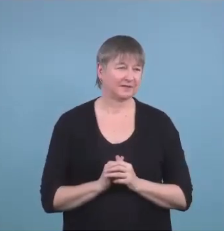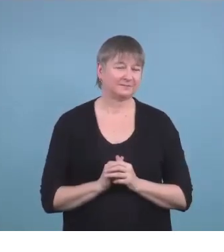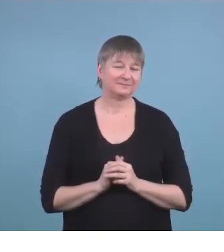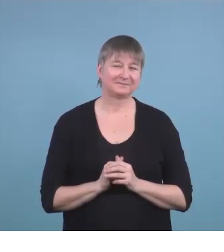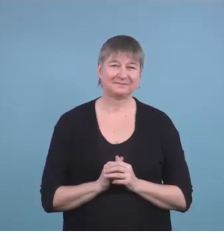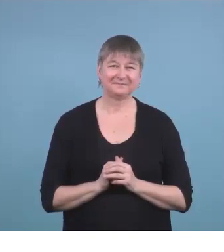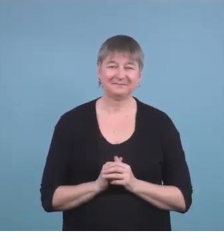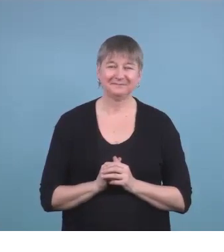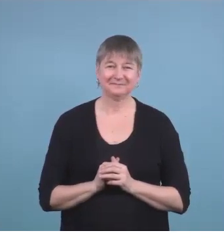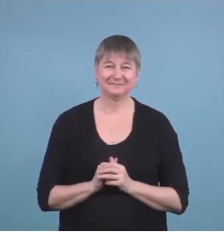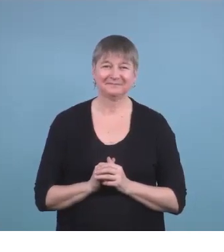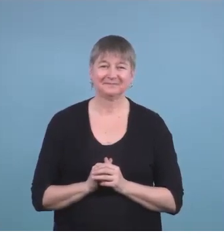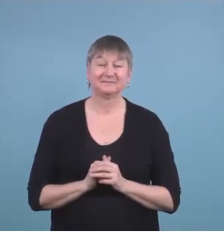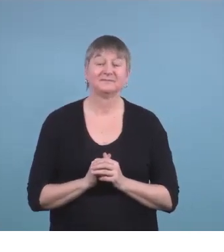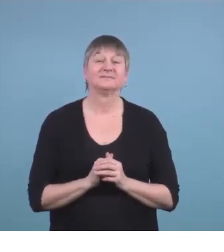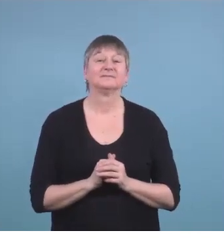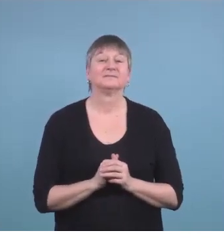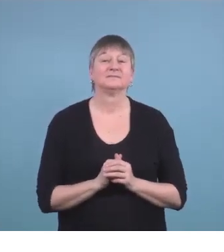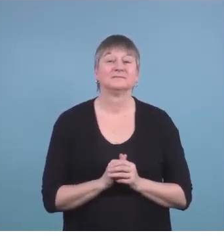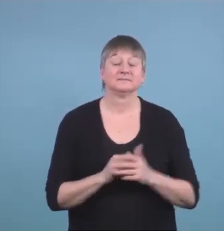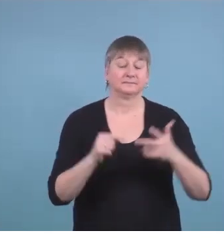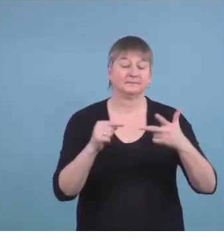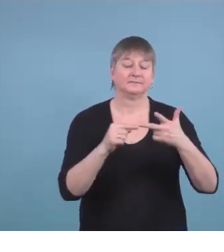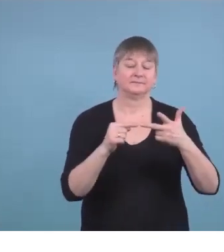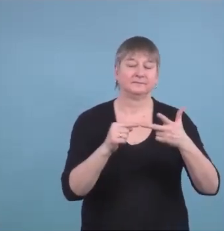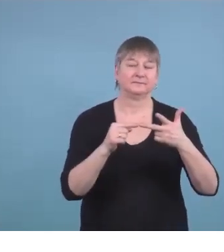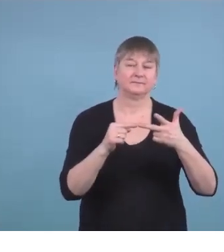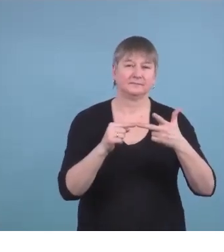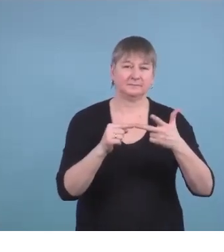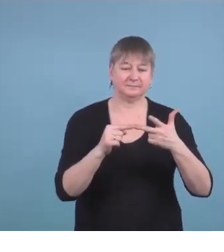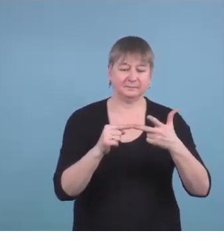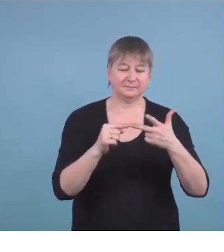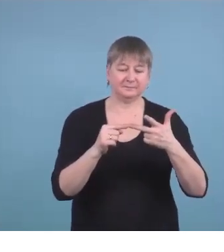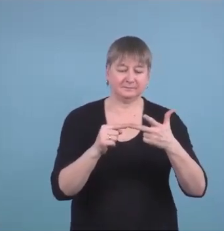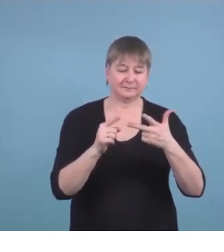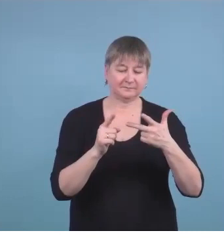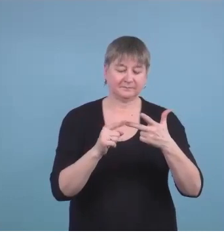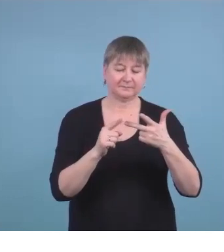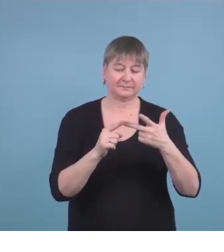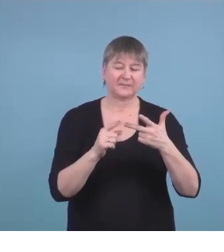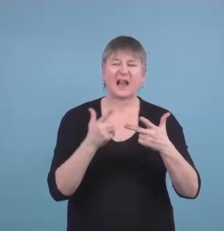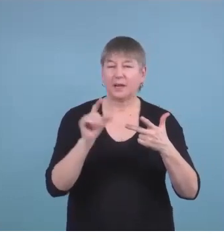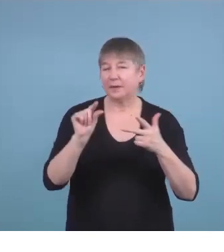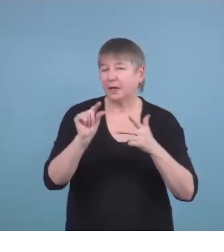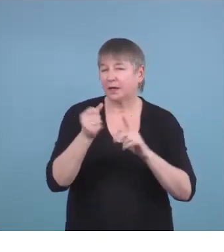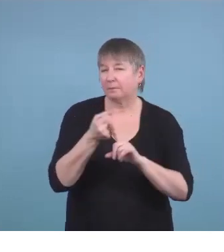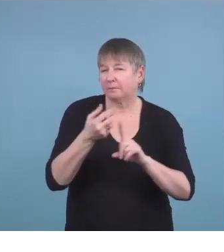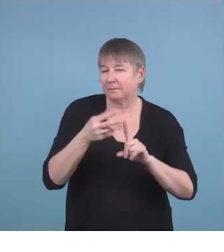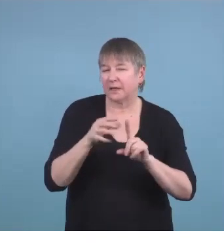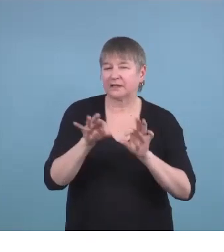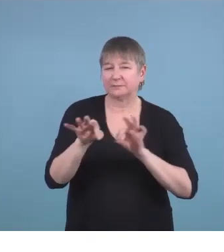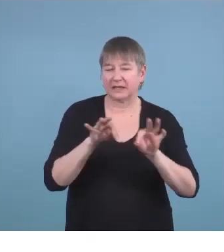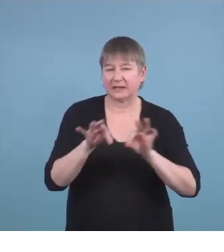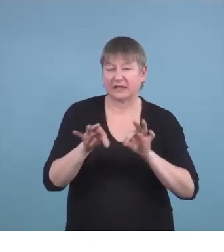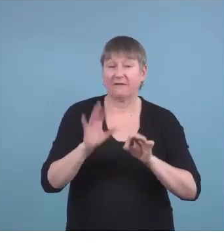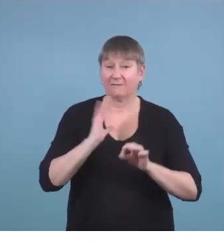so the certificate of high school completion I kind of gave you a background that this is something that's growing for